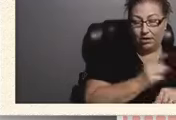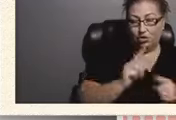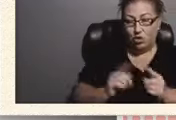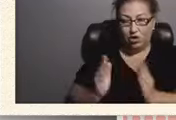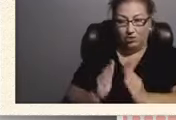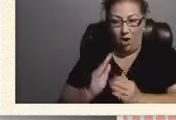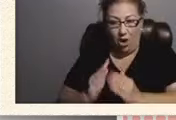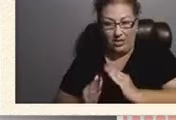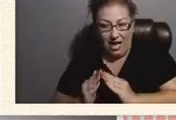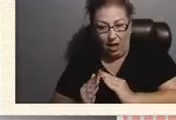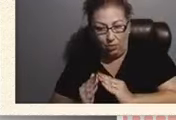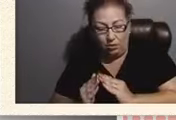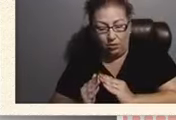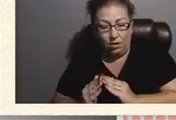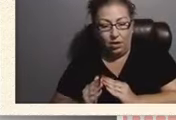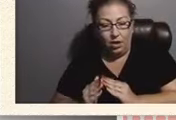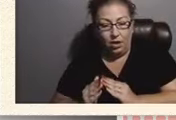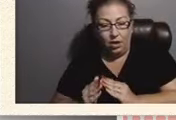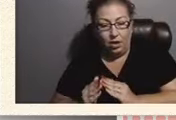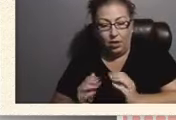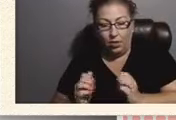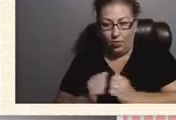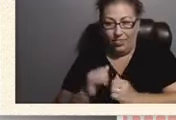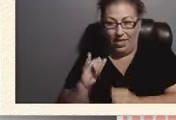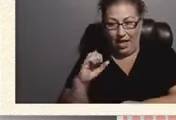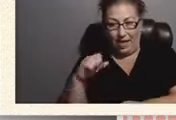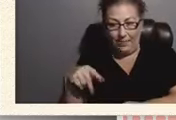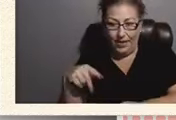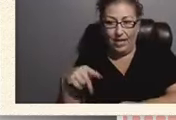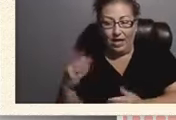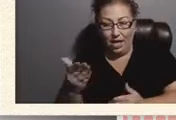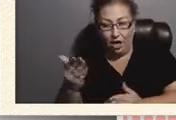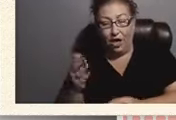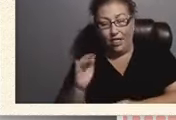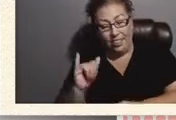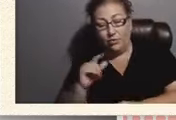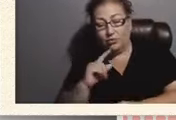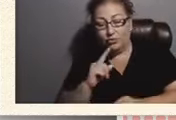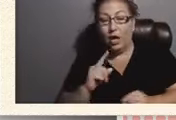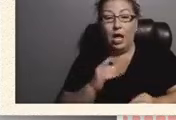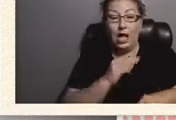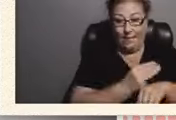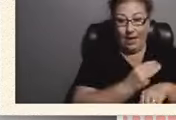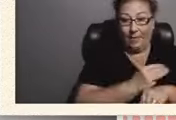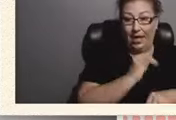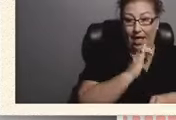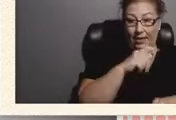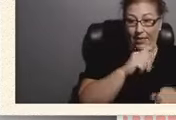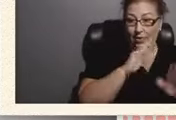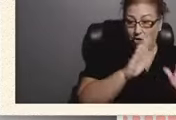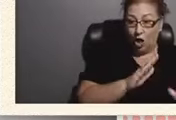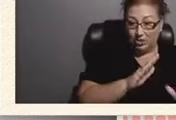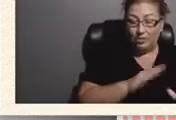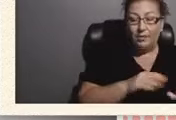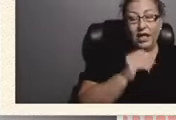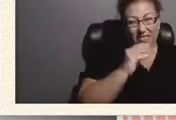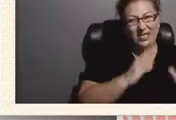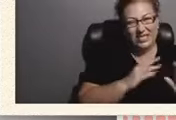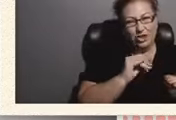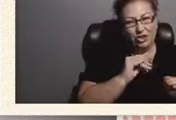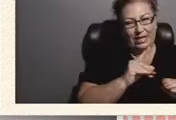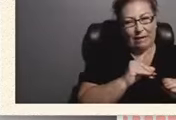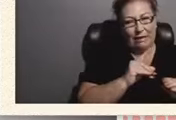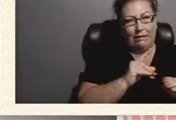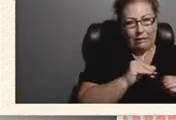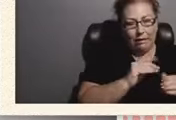with the iep iep here which was awesome you know like the teacher did hold my hand because of course it's the